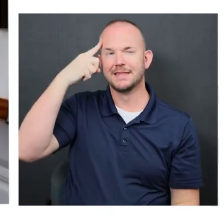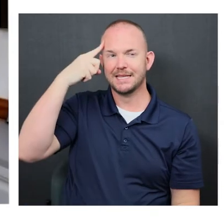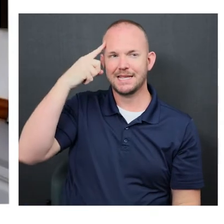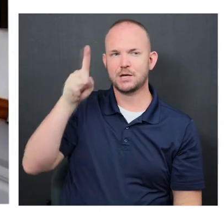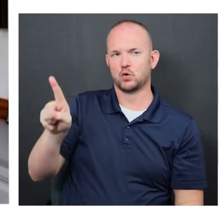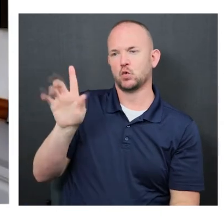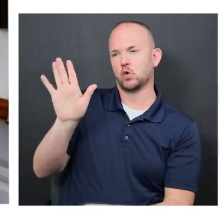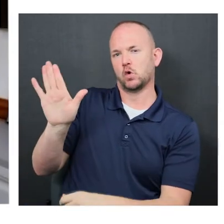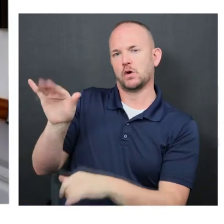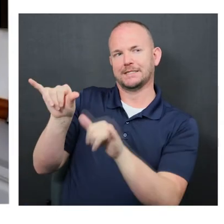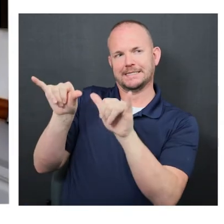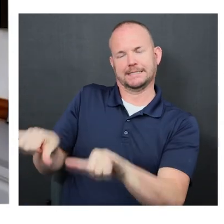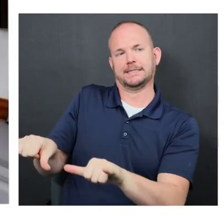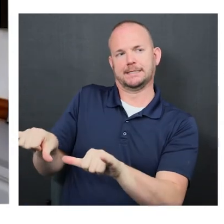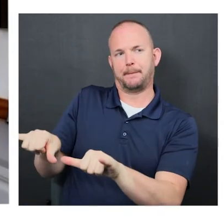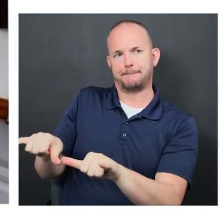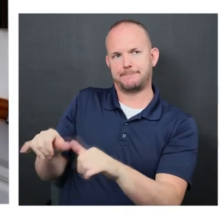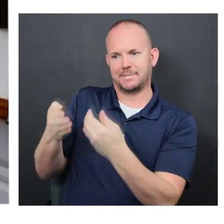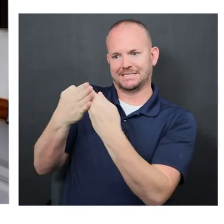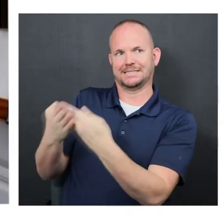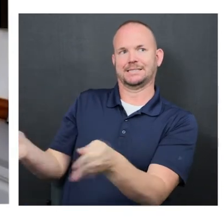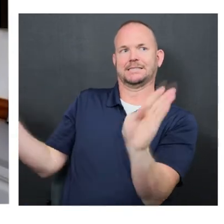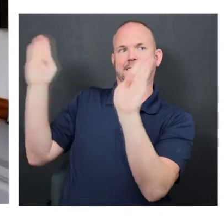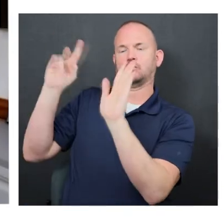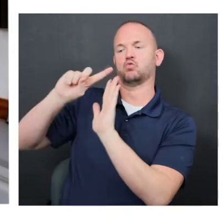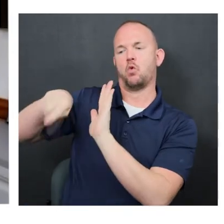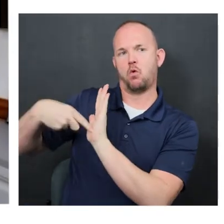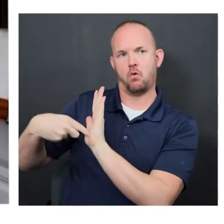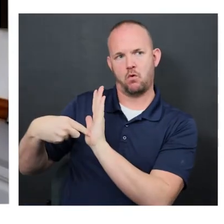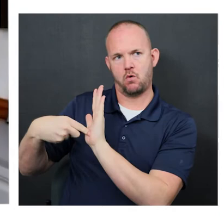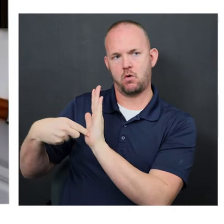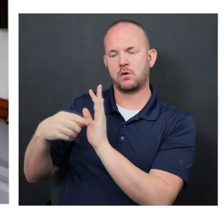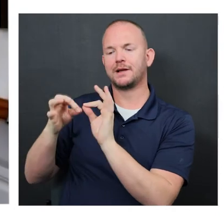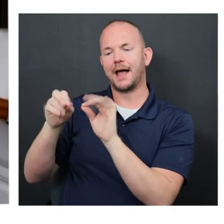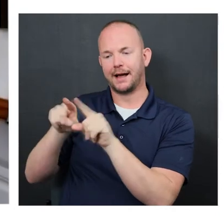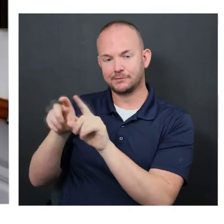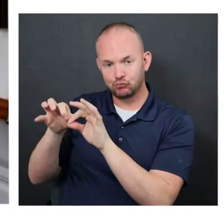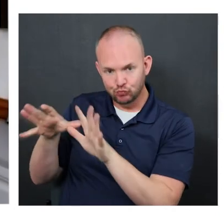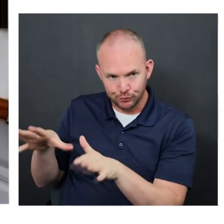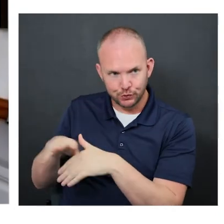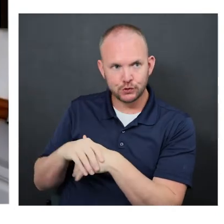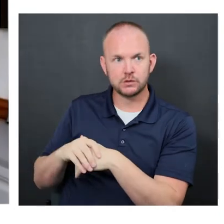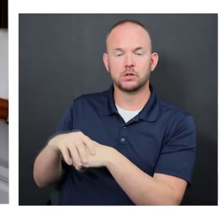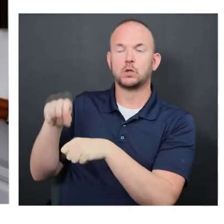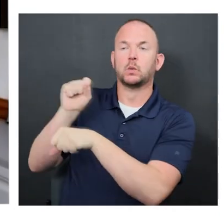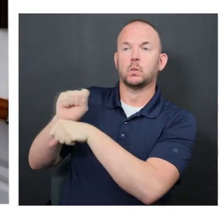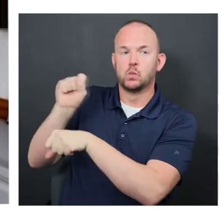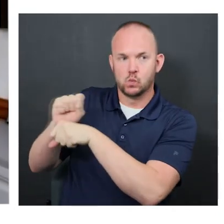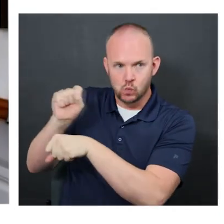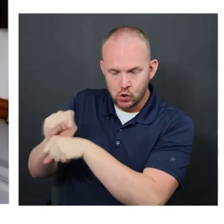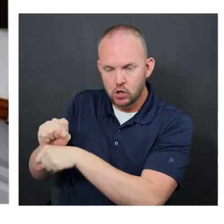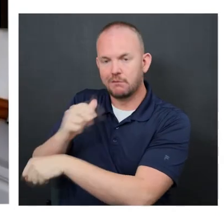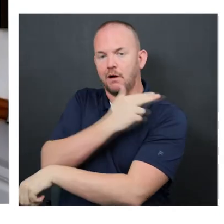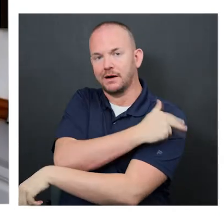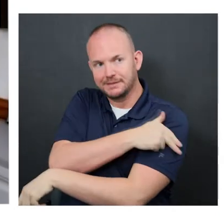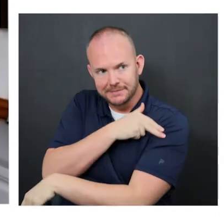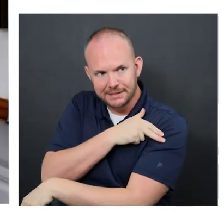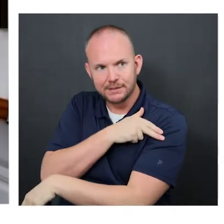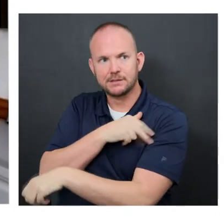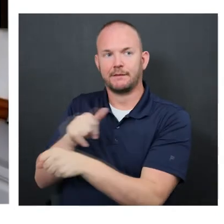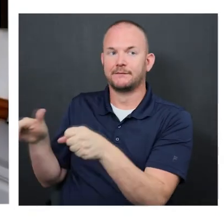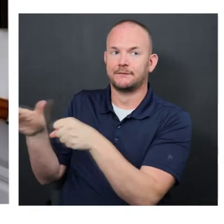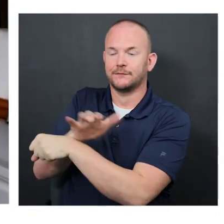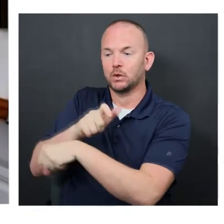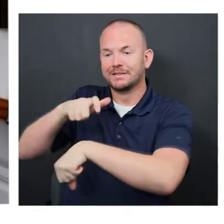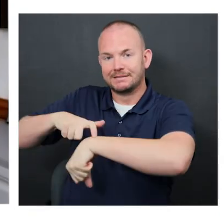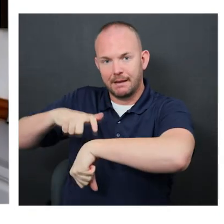will stay are this expanded role of the interpreter who is, uh, working at the hospital